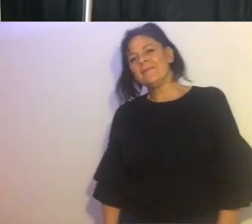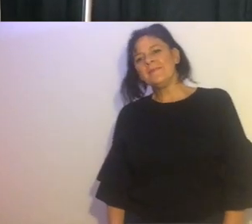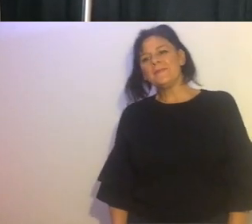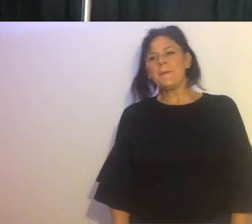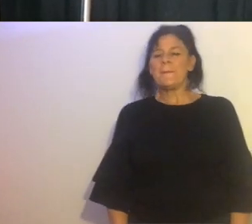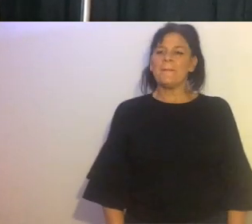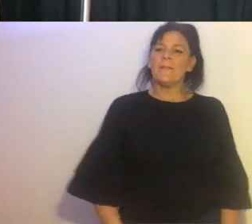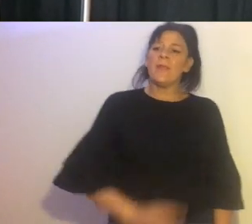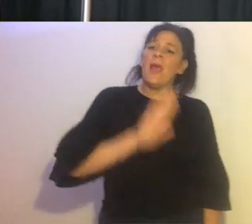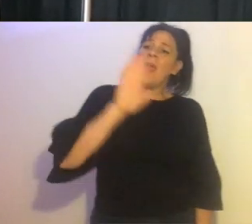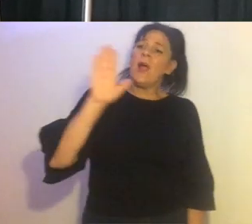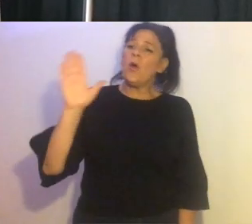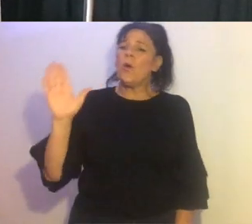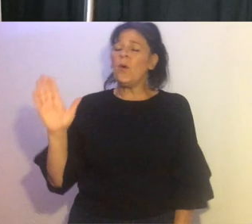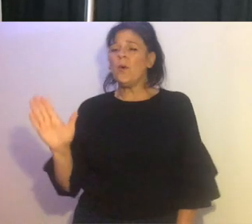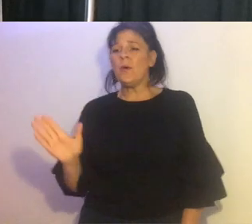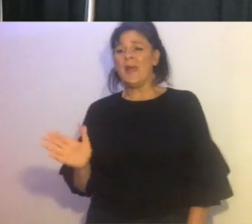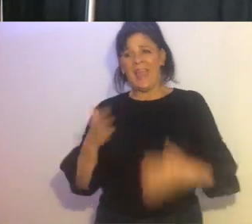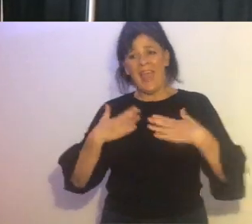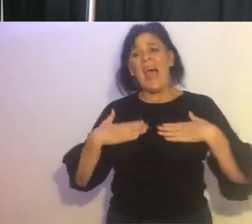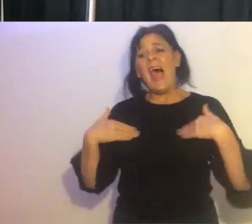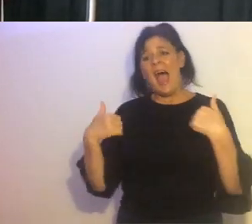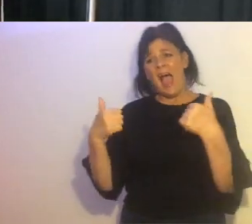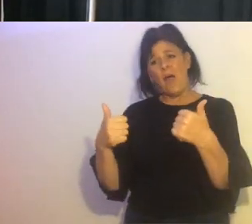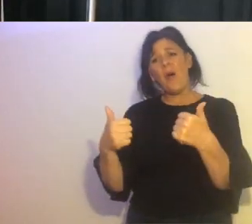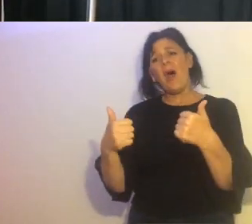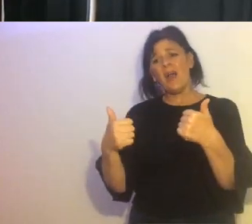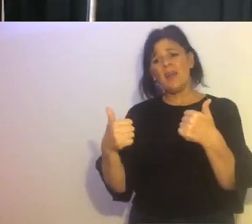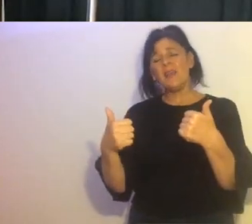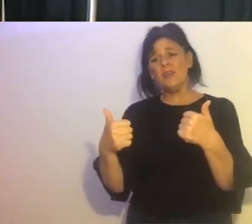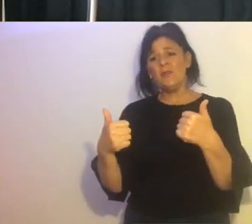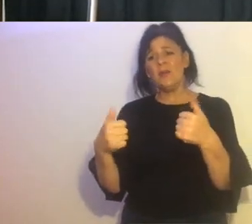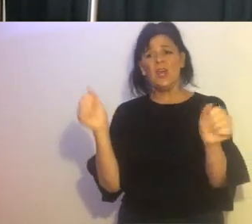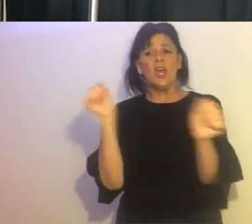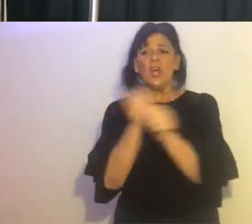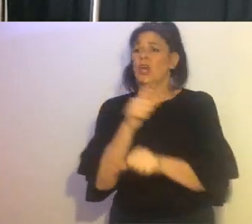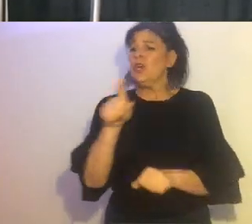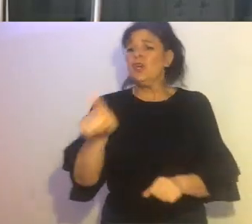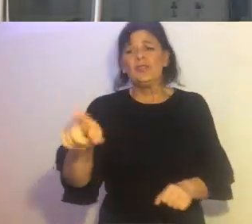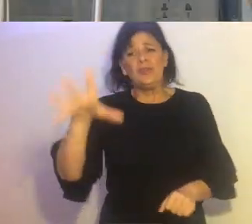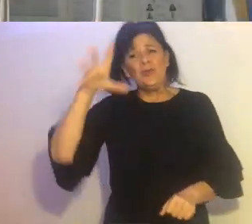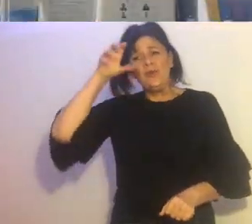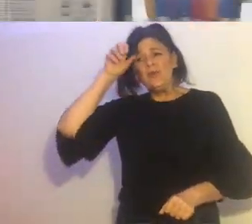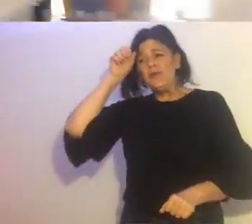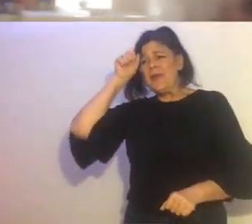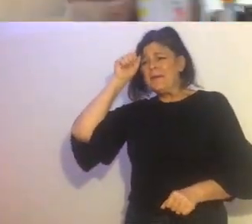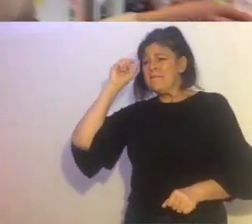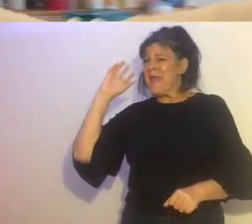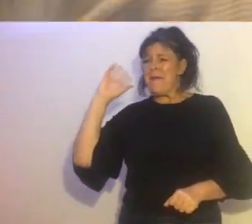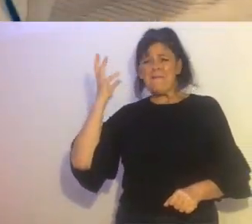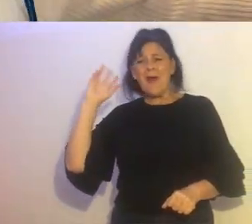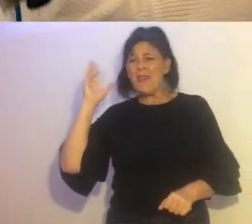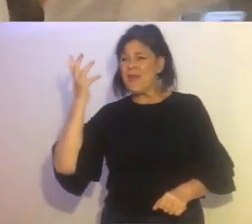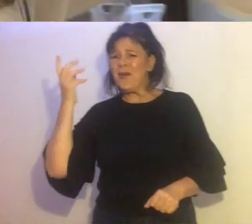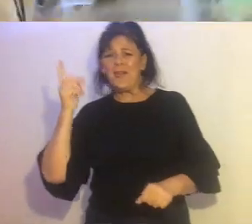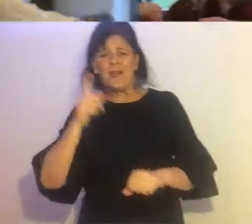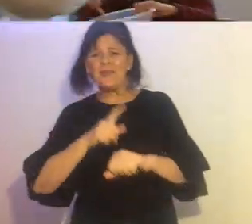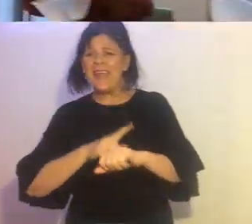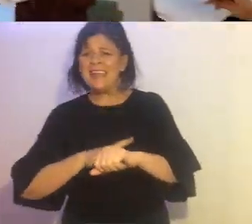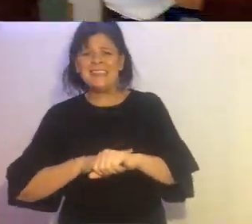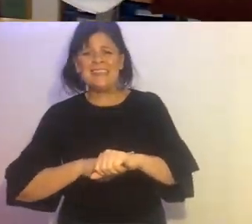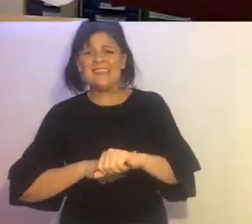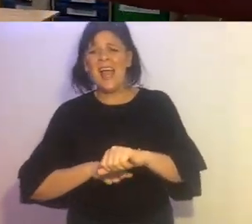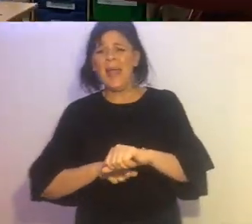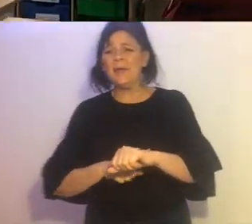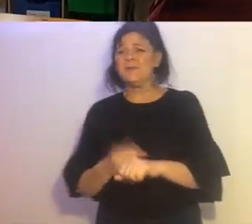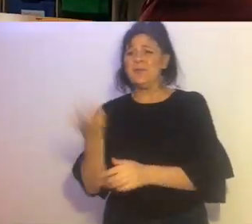Hello How are you? Do you remember all the